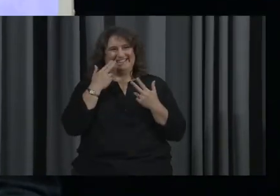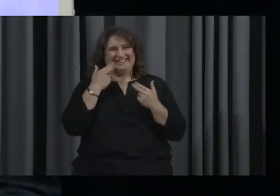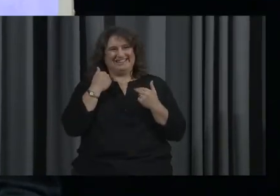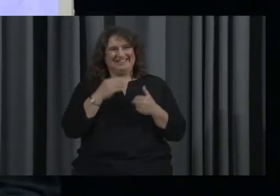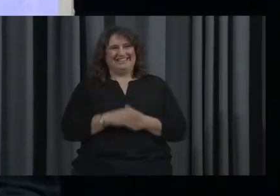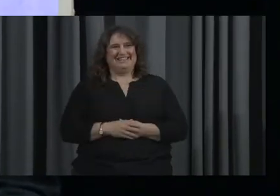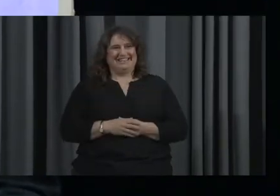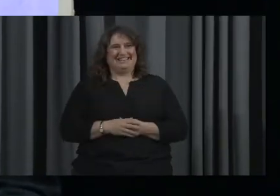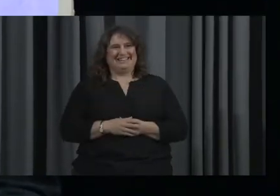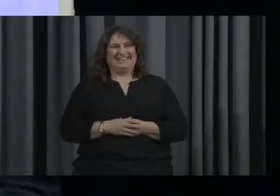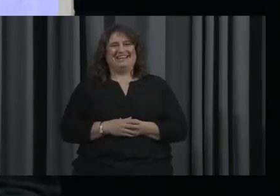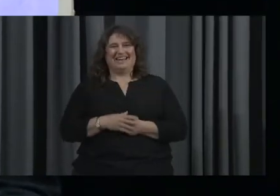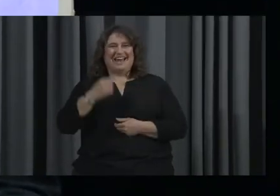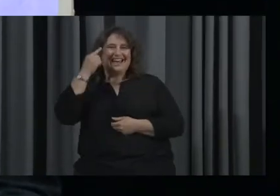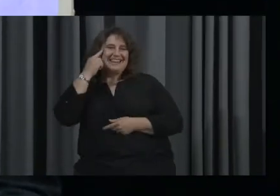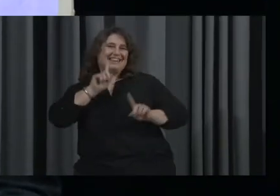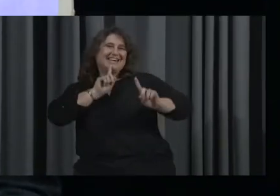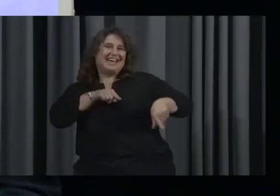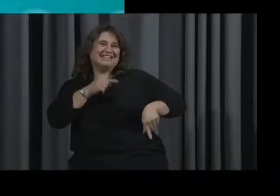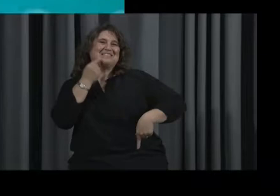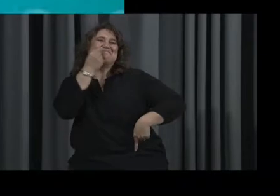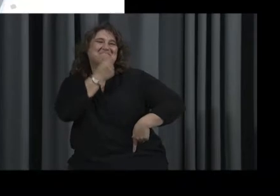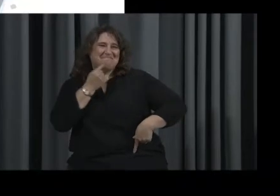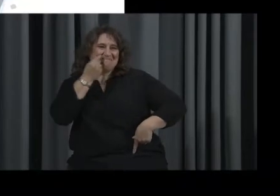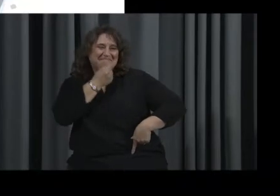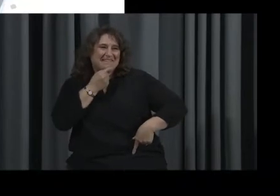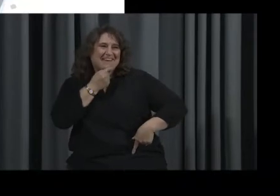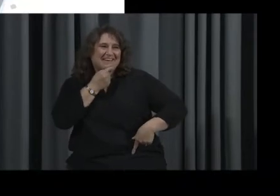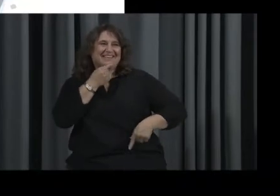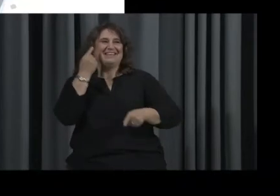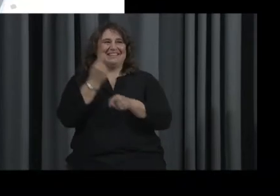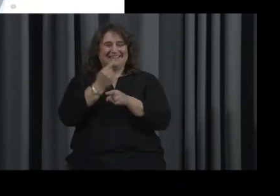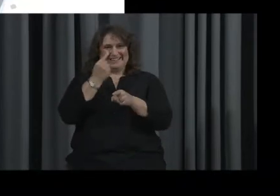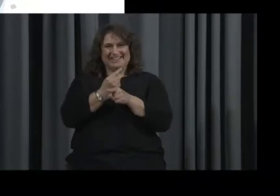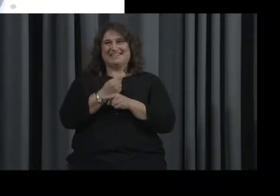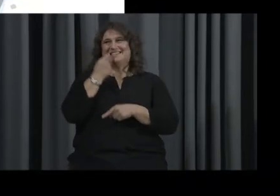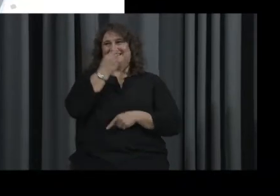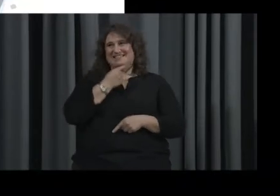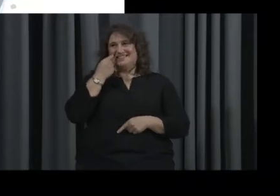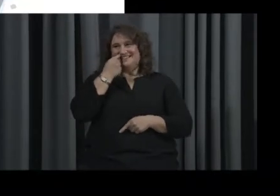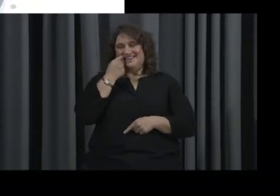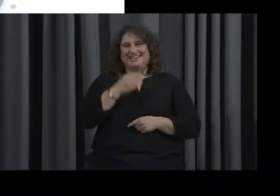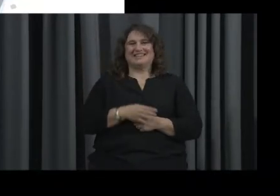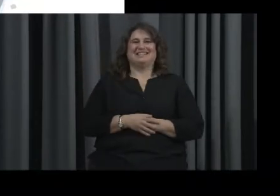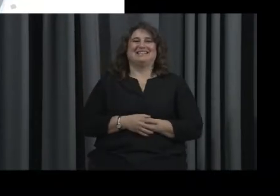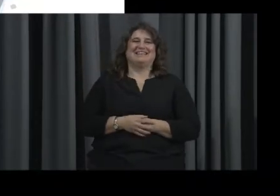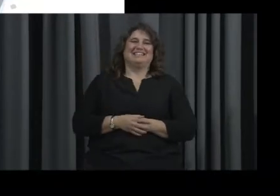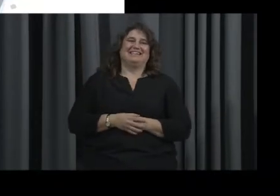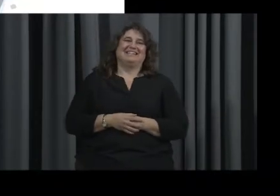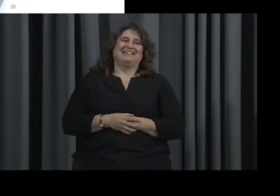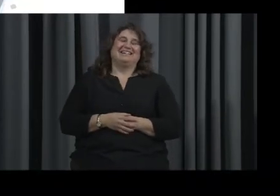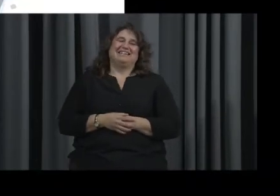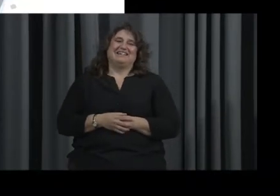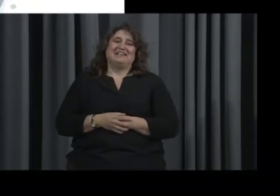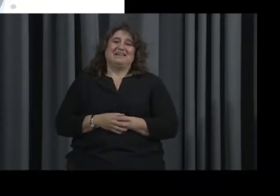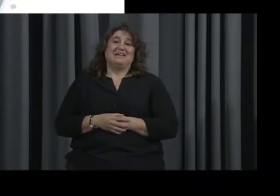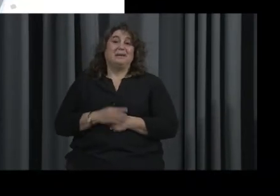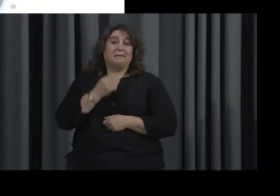I think the answer is the mouth. I think it's the mouth. It is. Because it is. Okay. Now, for the mouth, you guys,